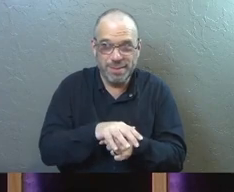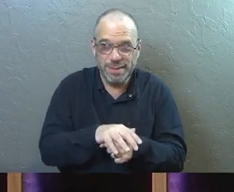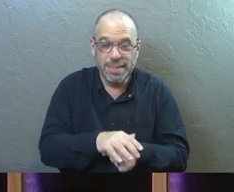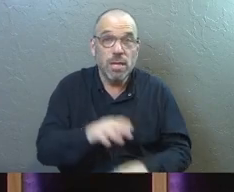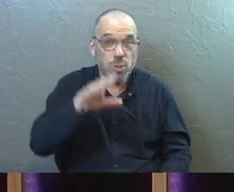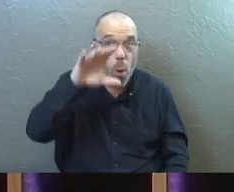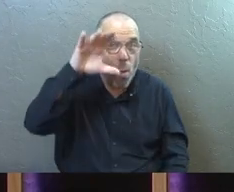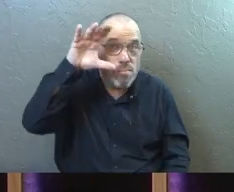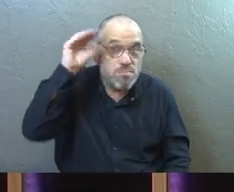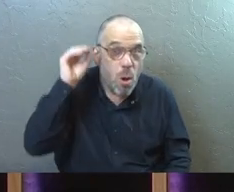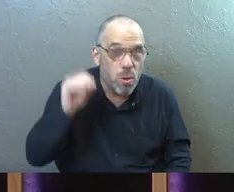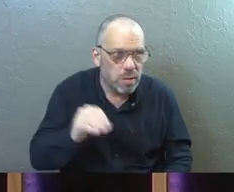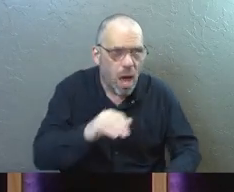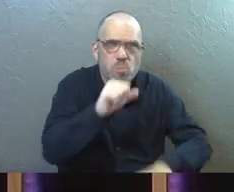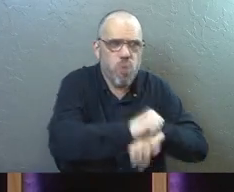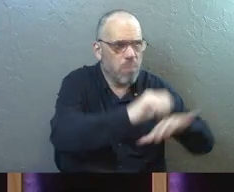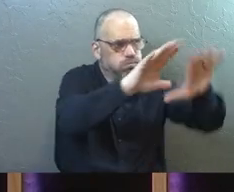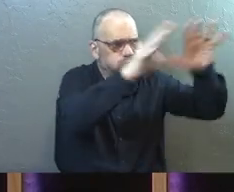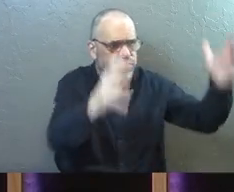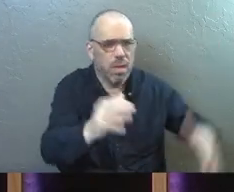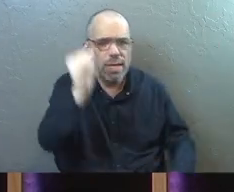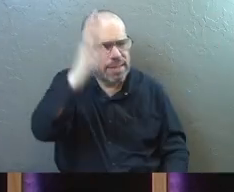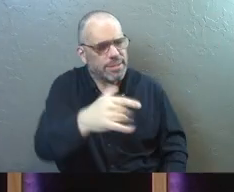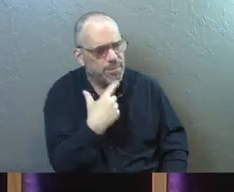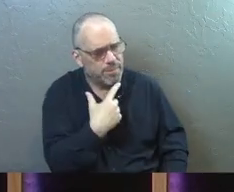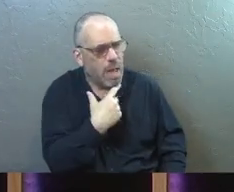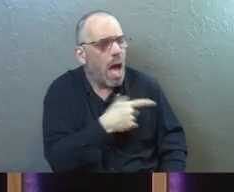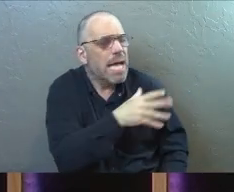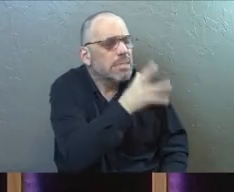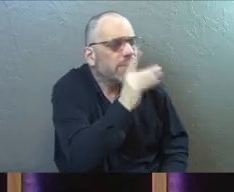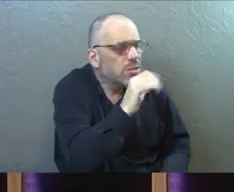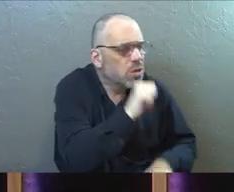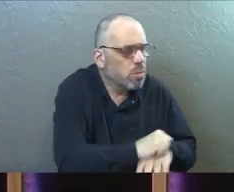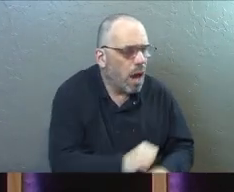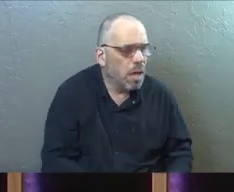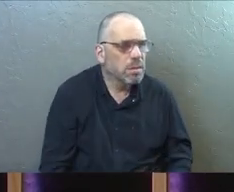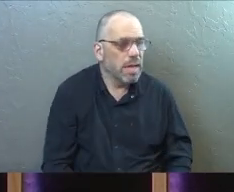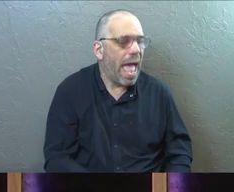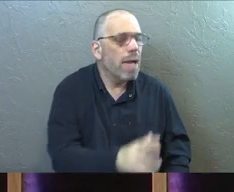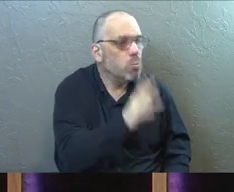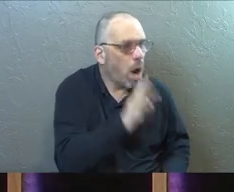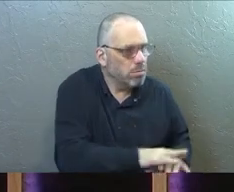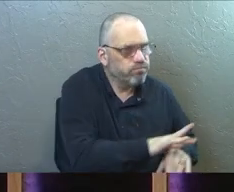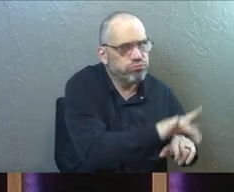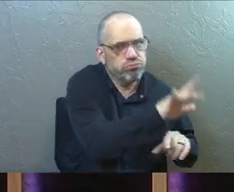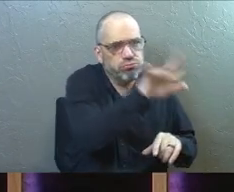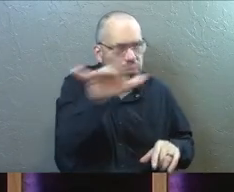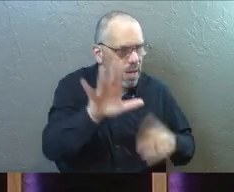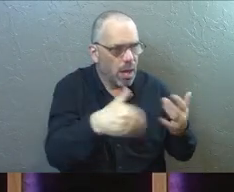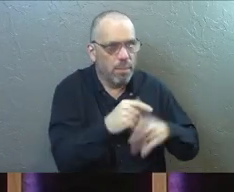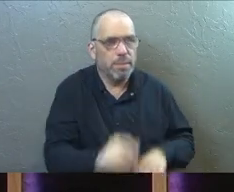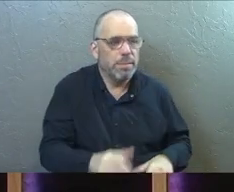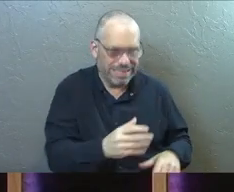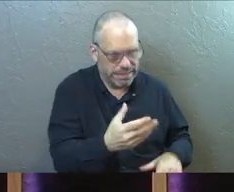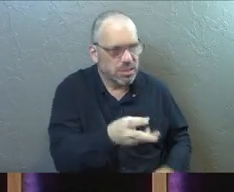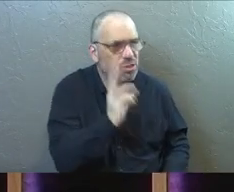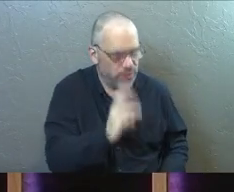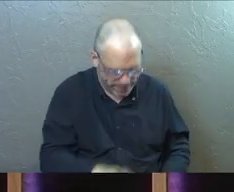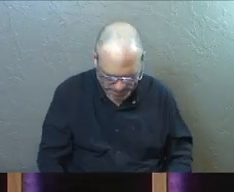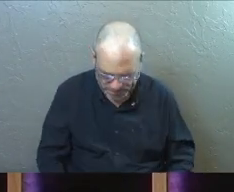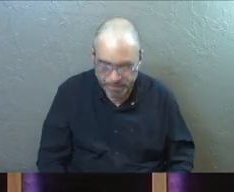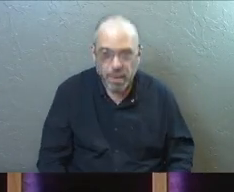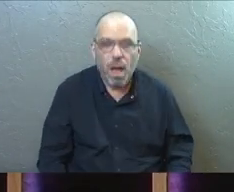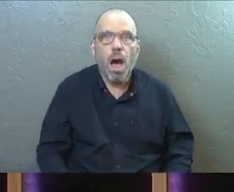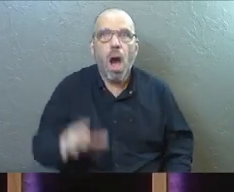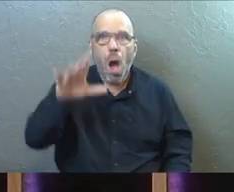And he's there and there's this rock and God had told him, speak to the rock. And all of a sudden water is going to flow out and all the people are going to be able to drink.